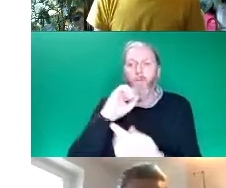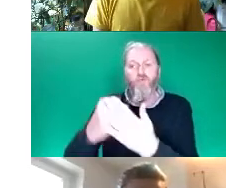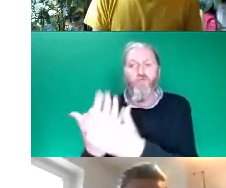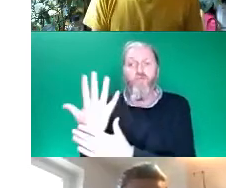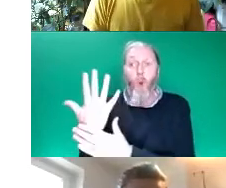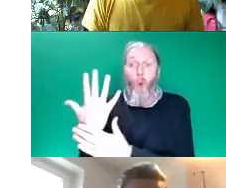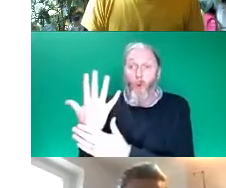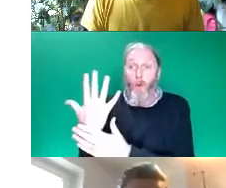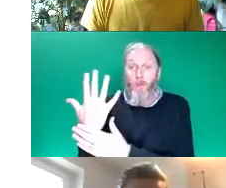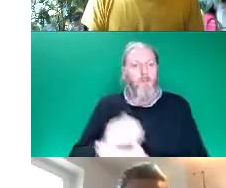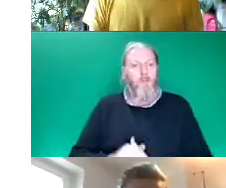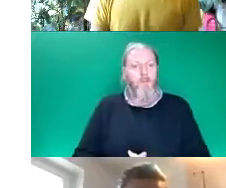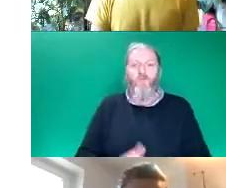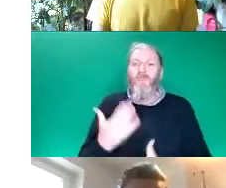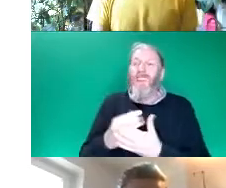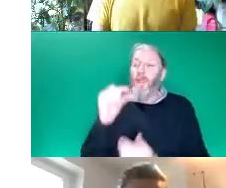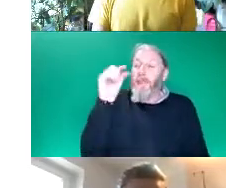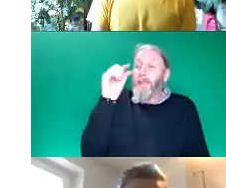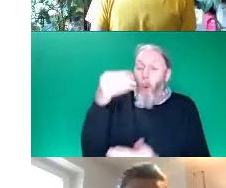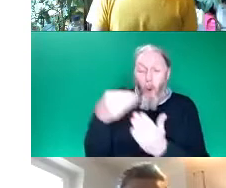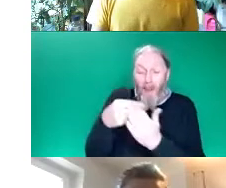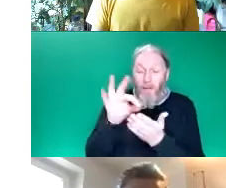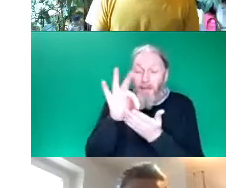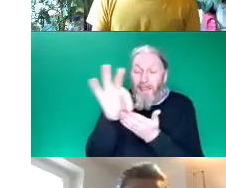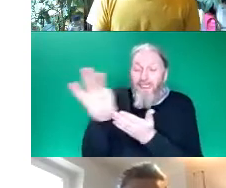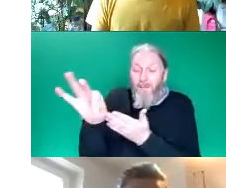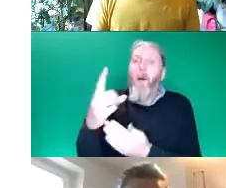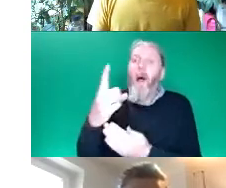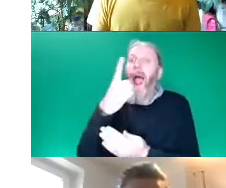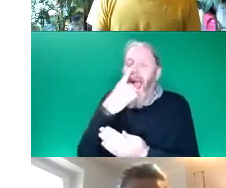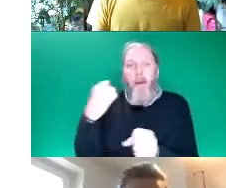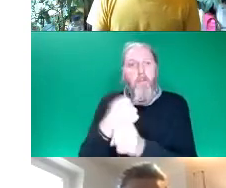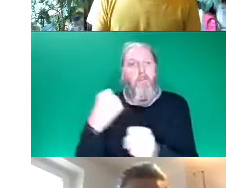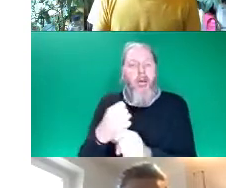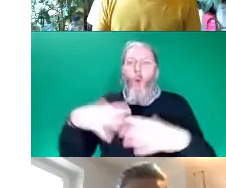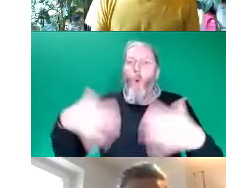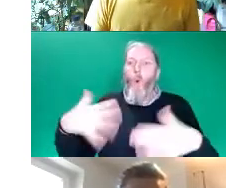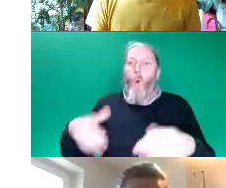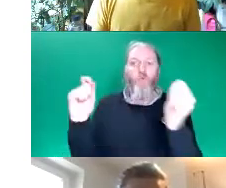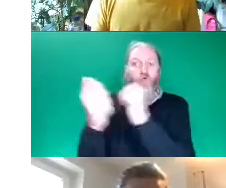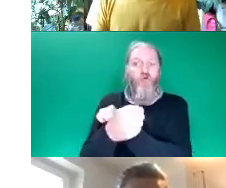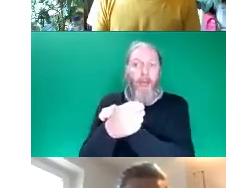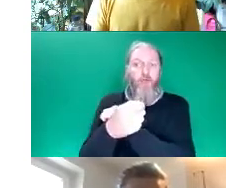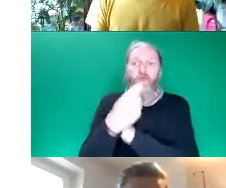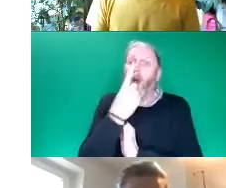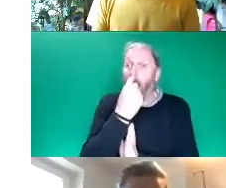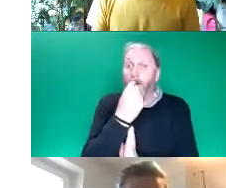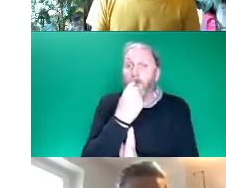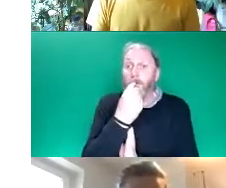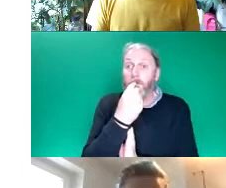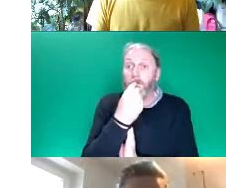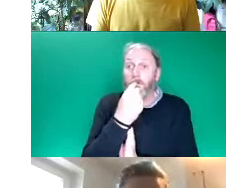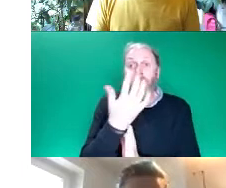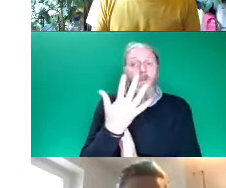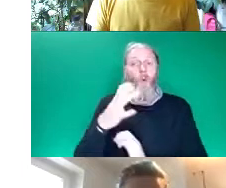Small amounts of money to help make bigger things happen. We were very aware that the amounts of money we were giving out